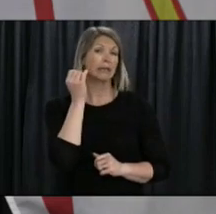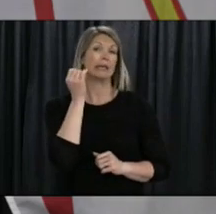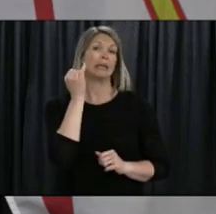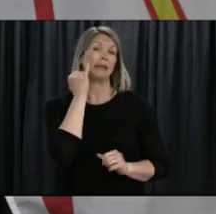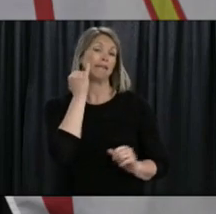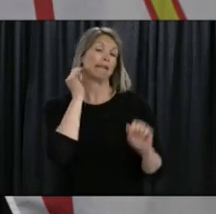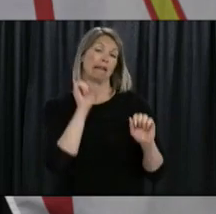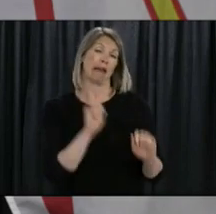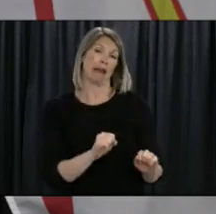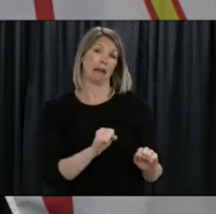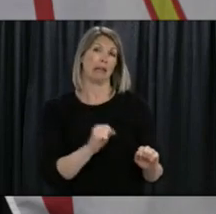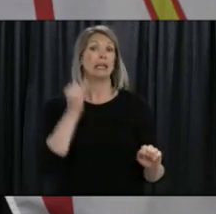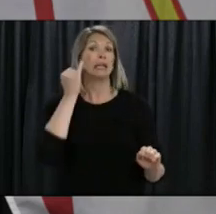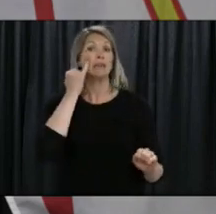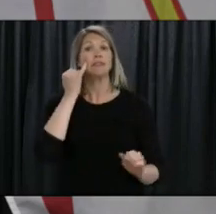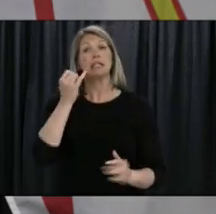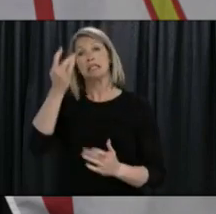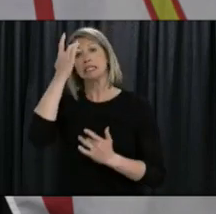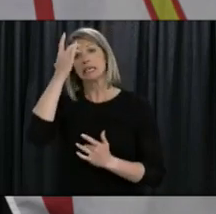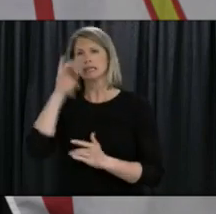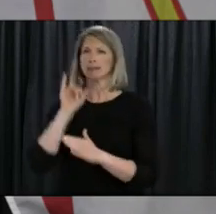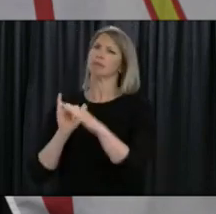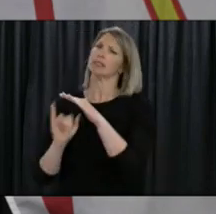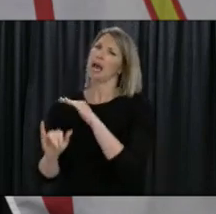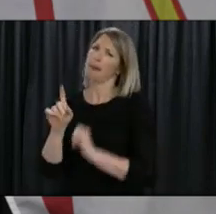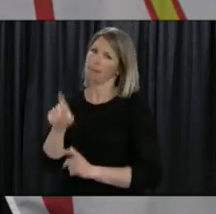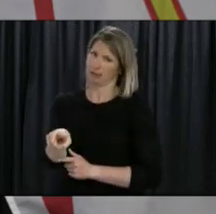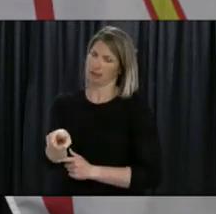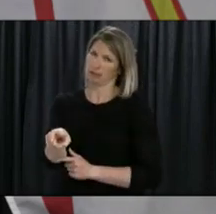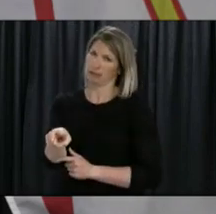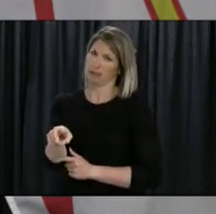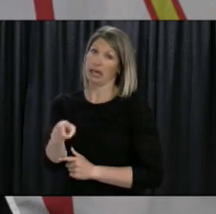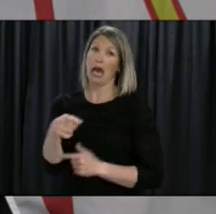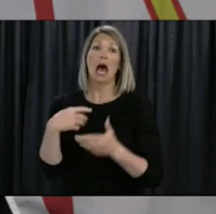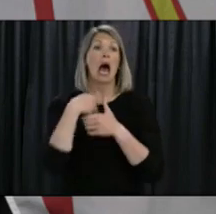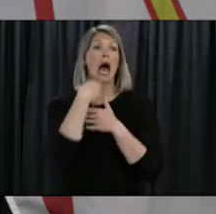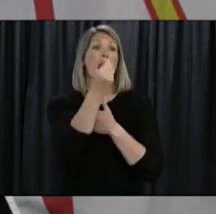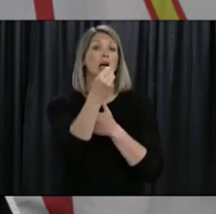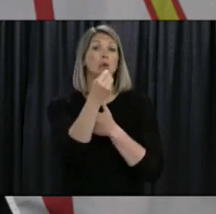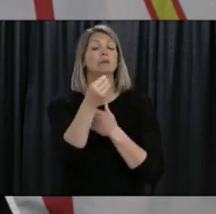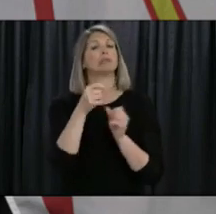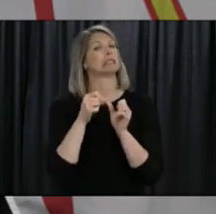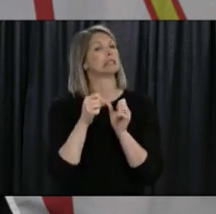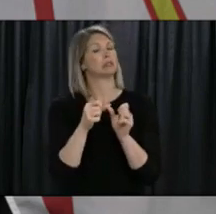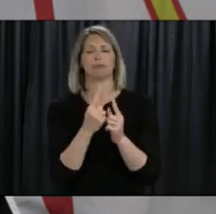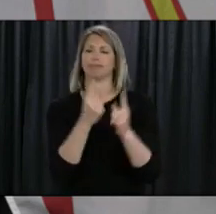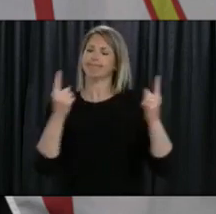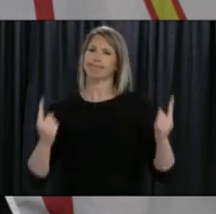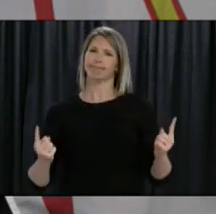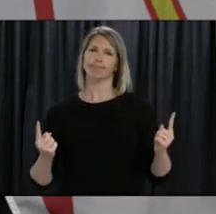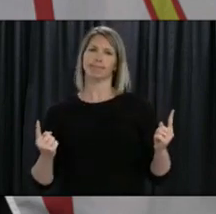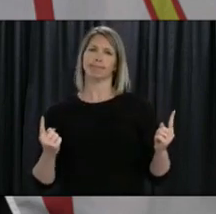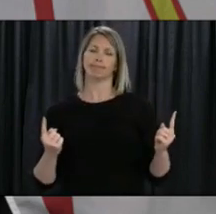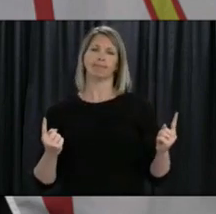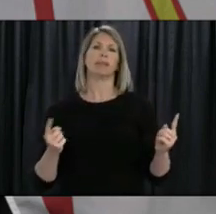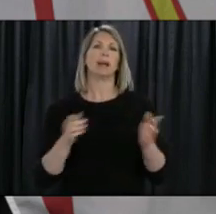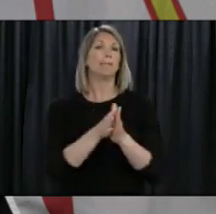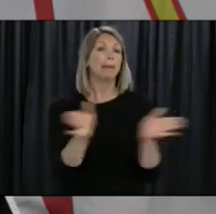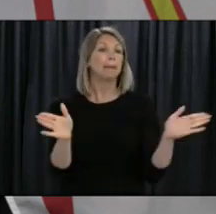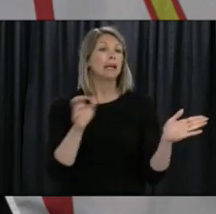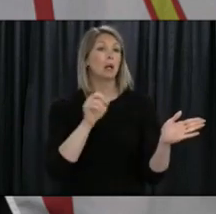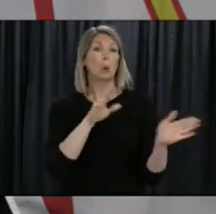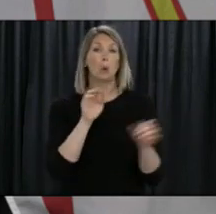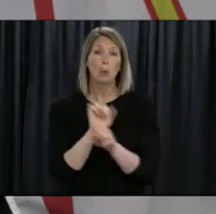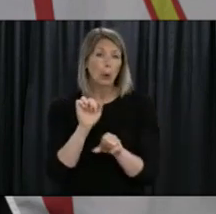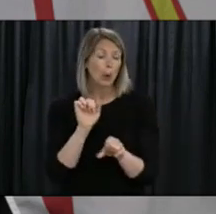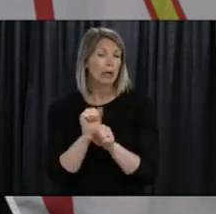especially if you're unwell. Keep a safe physical distance from others in the workplaces and public spaces. Practice proper cough